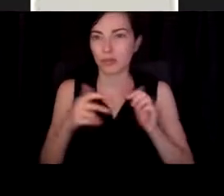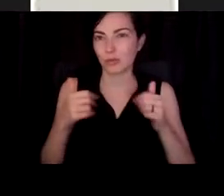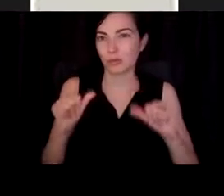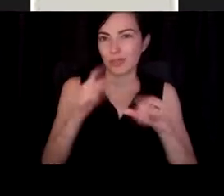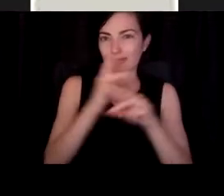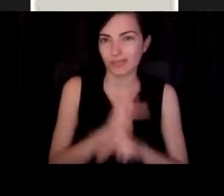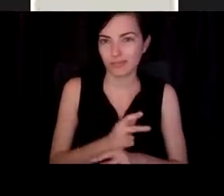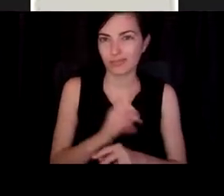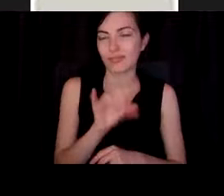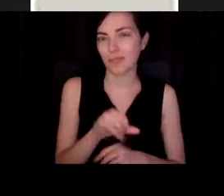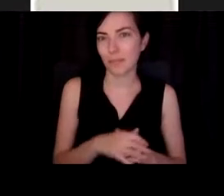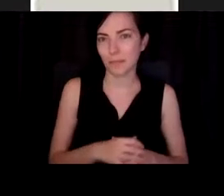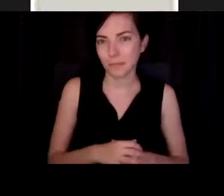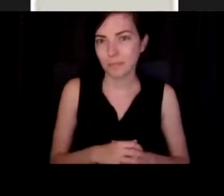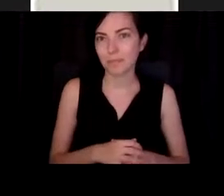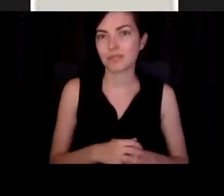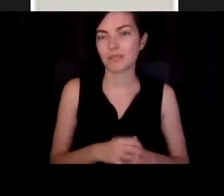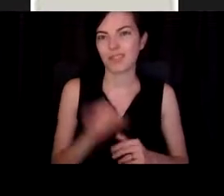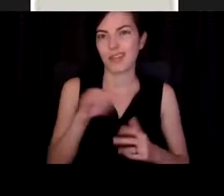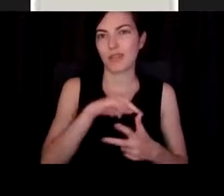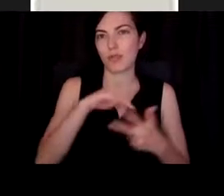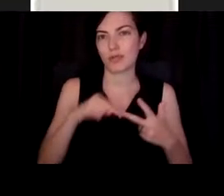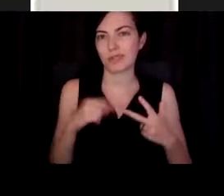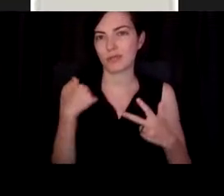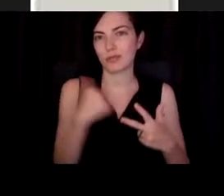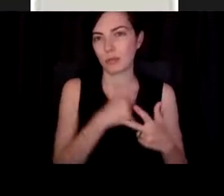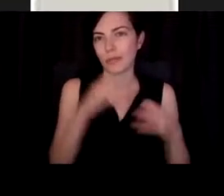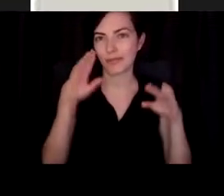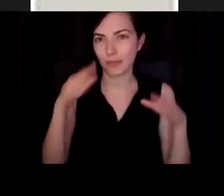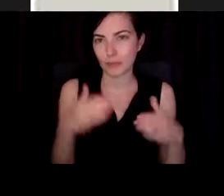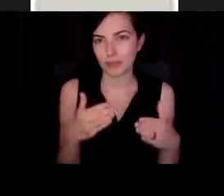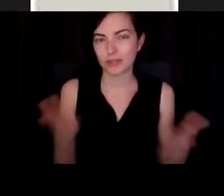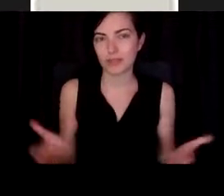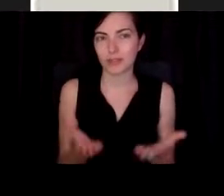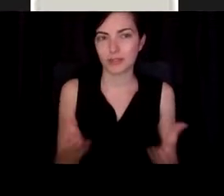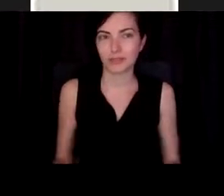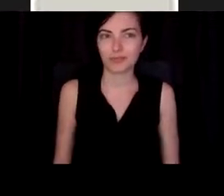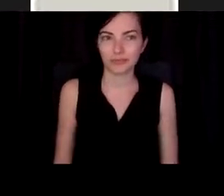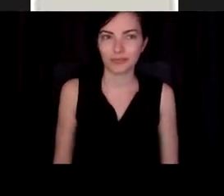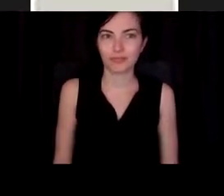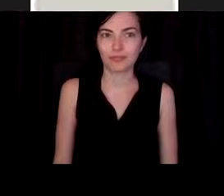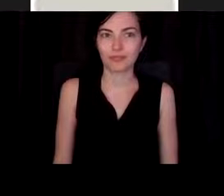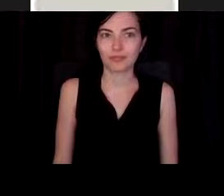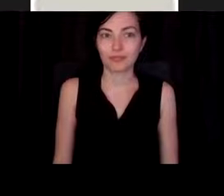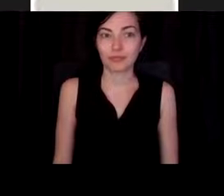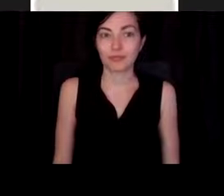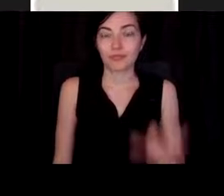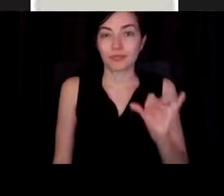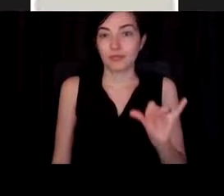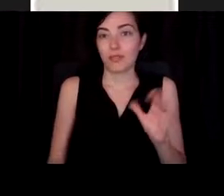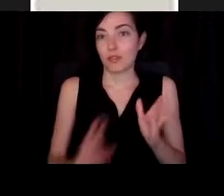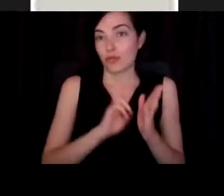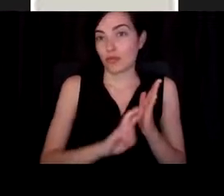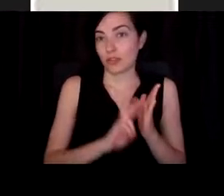also. Um, so those are the three areas that we focused on here. So that's the research part.